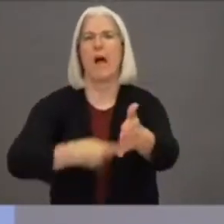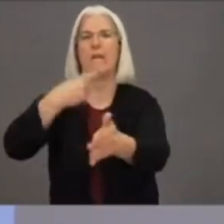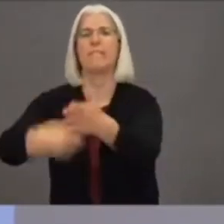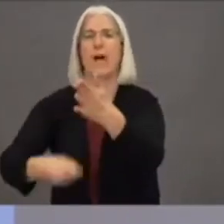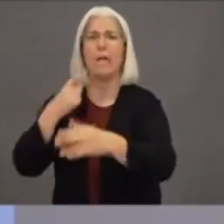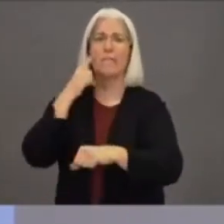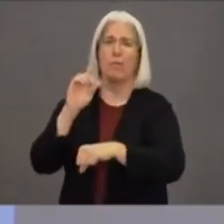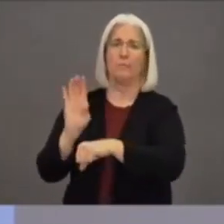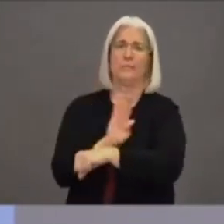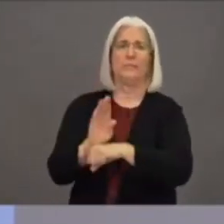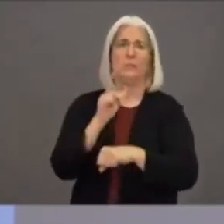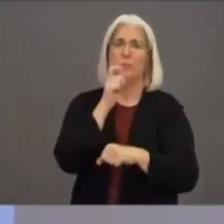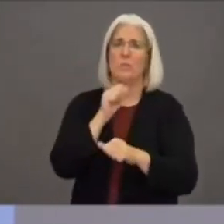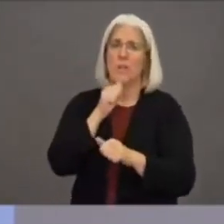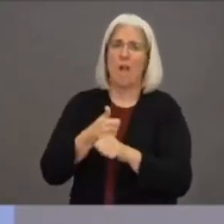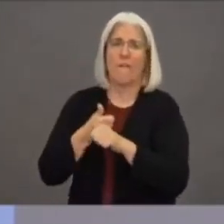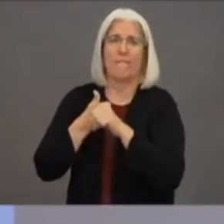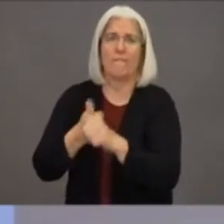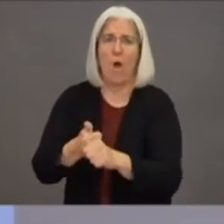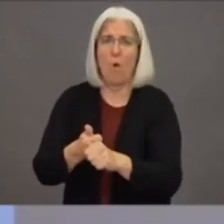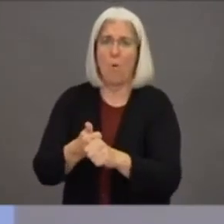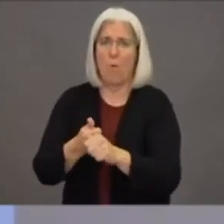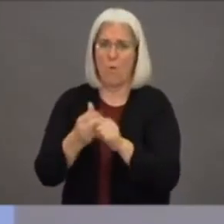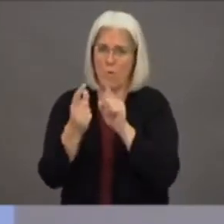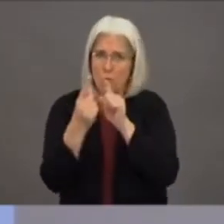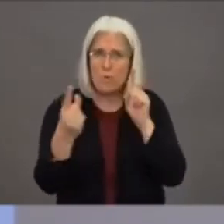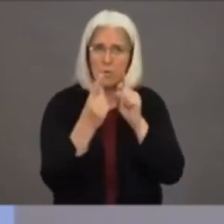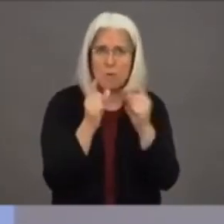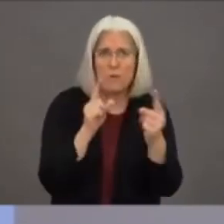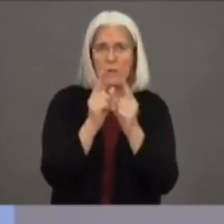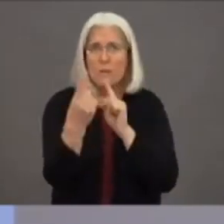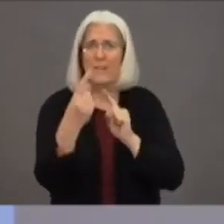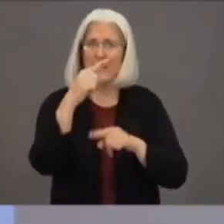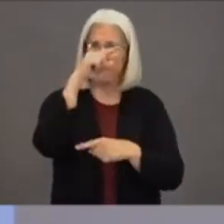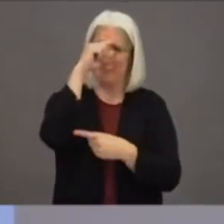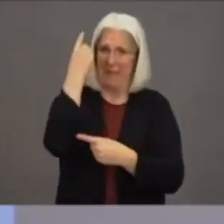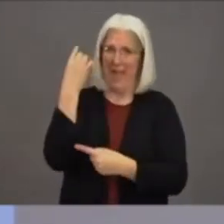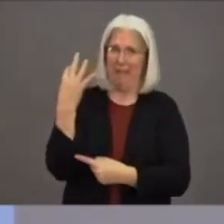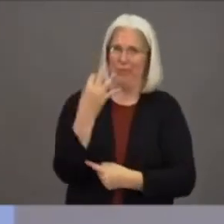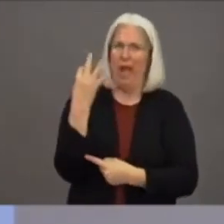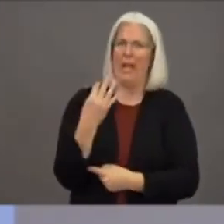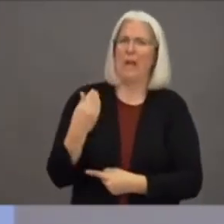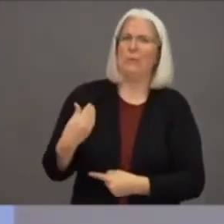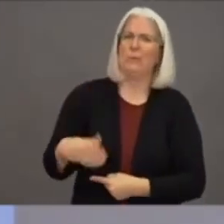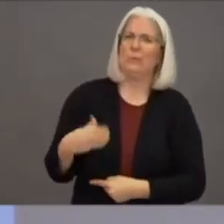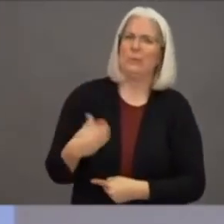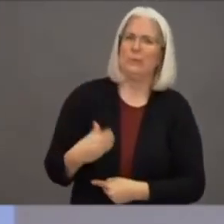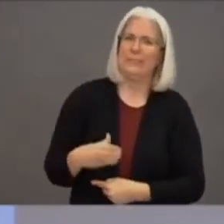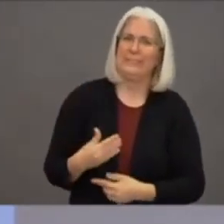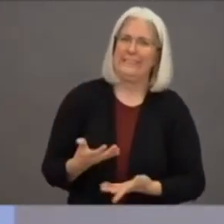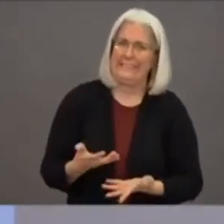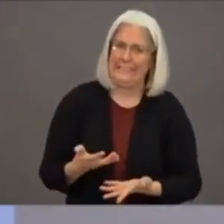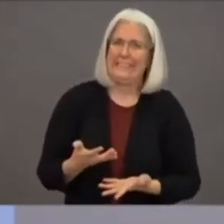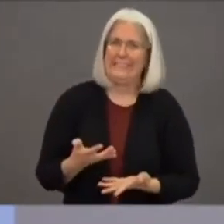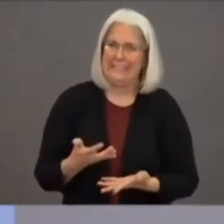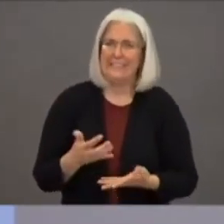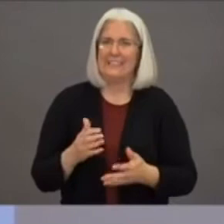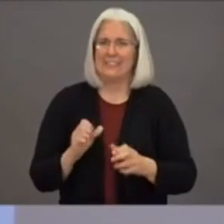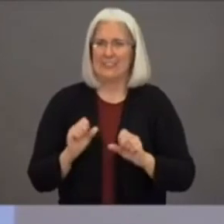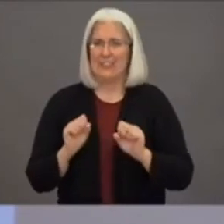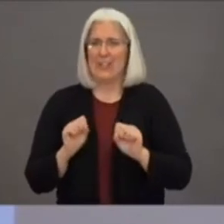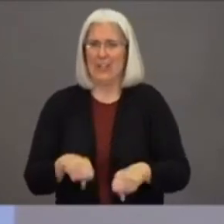be a grace period. People will be fined and they will have to pay the amount. And this can range from